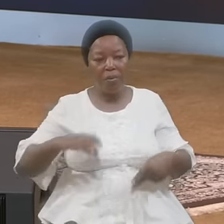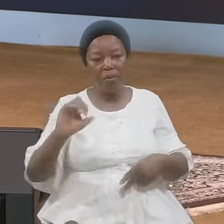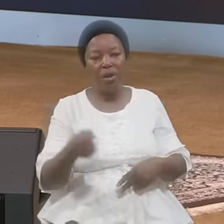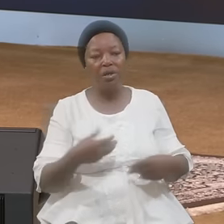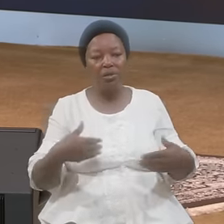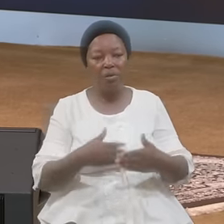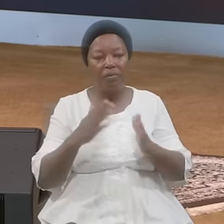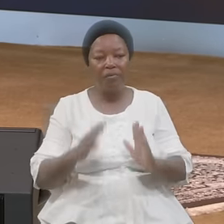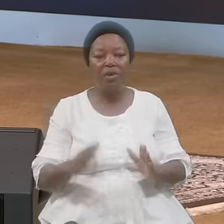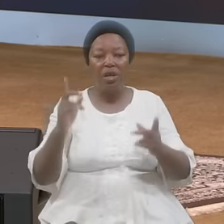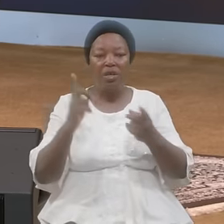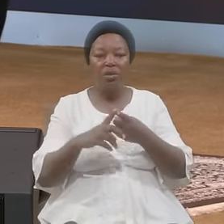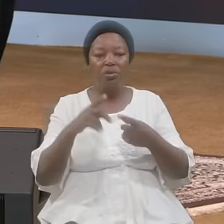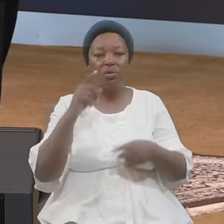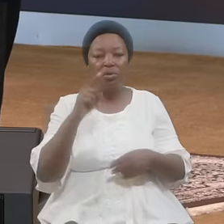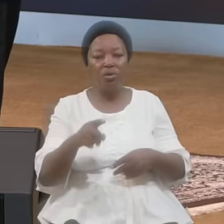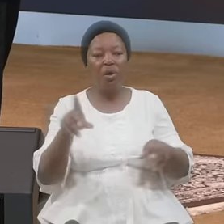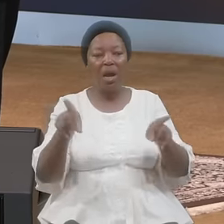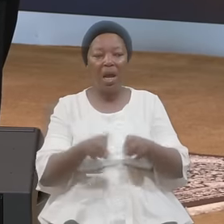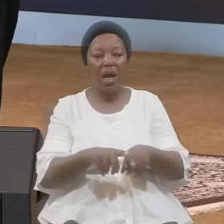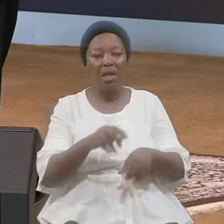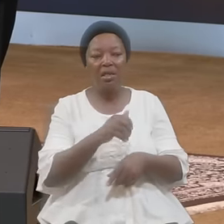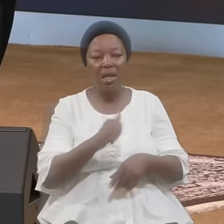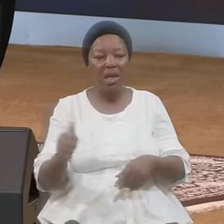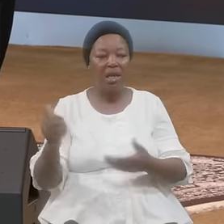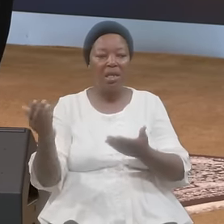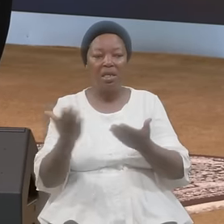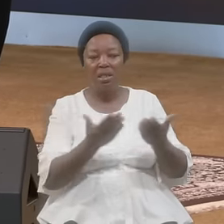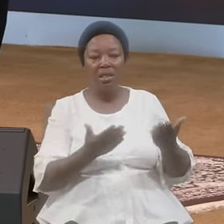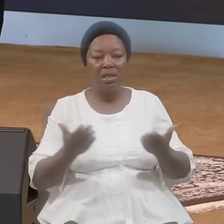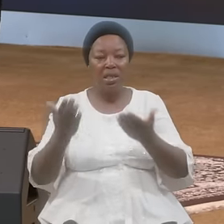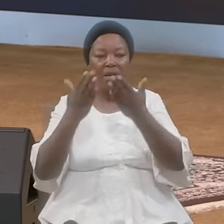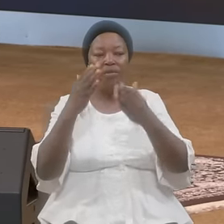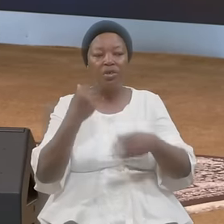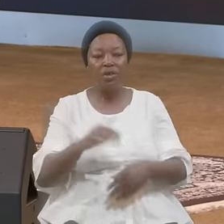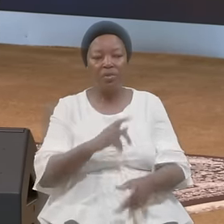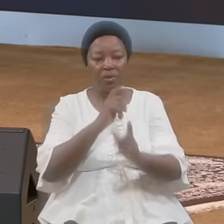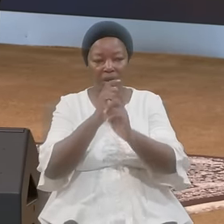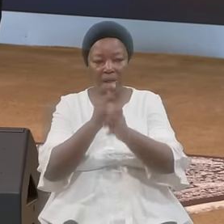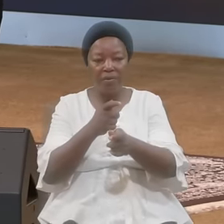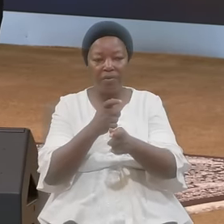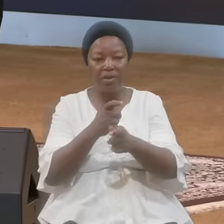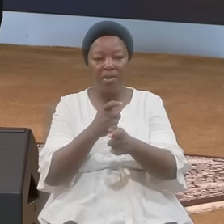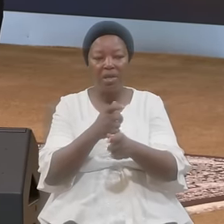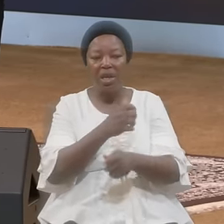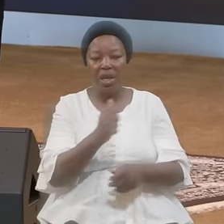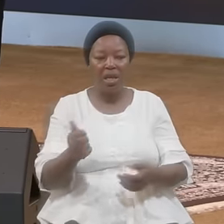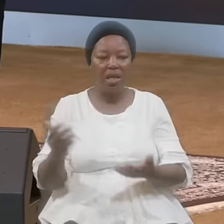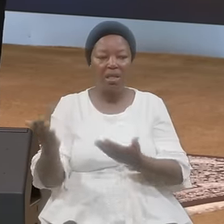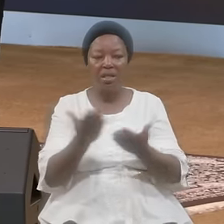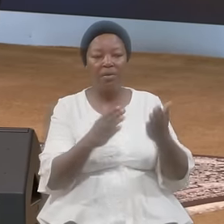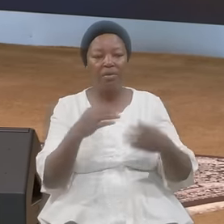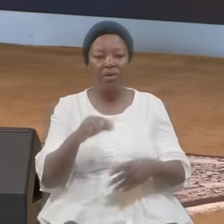peace Unto you As His service Of gift His service